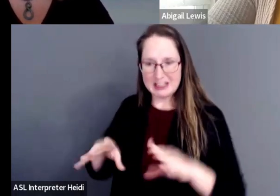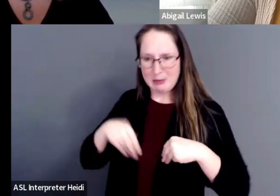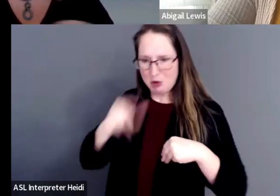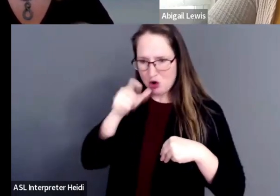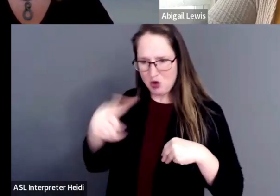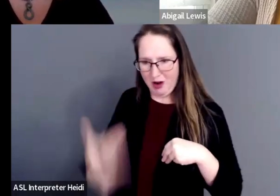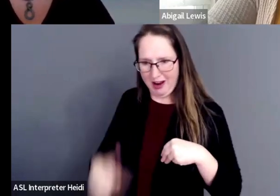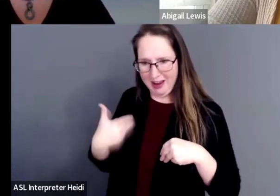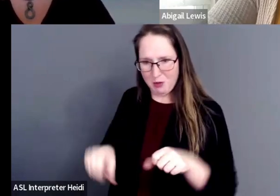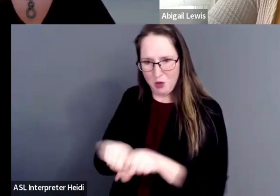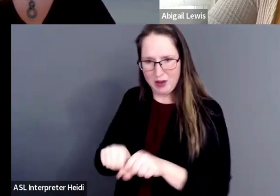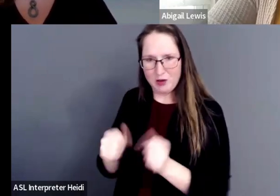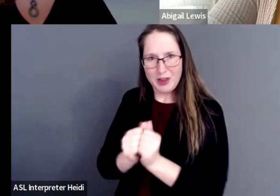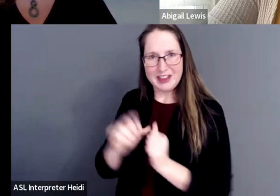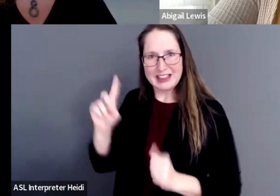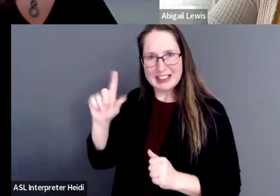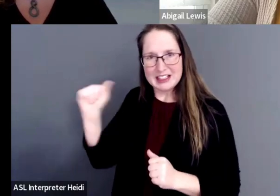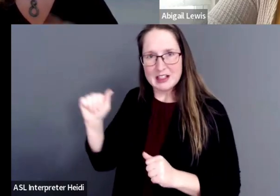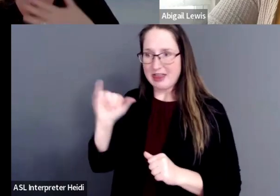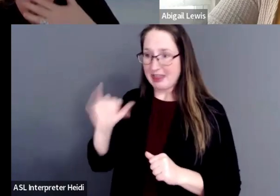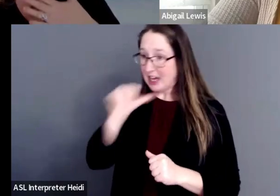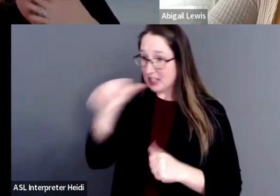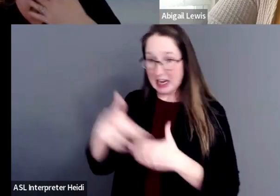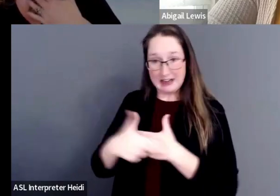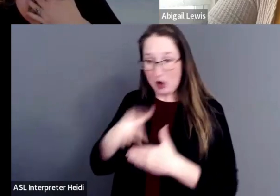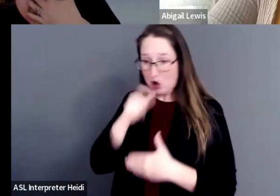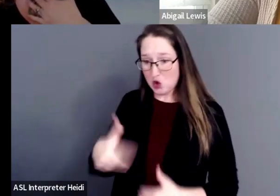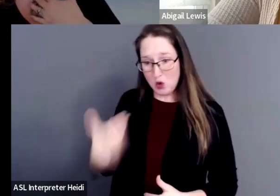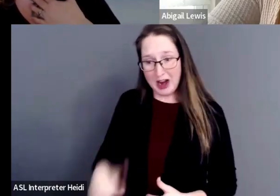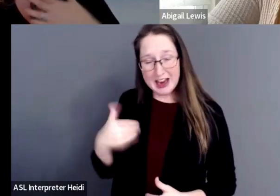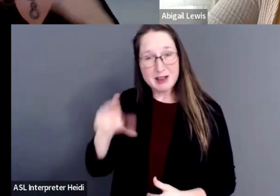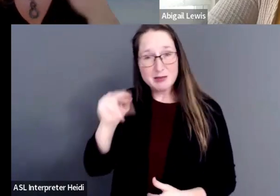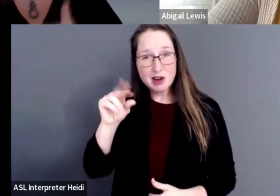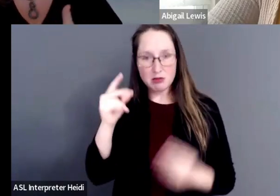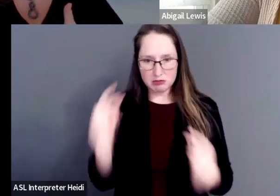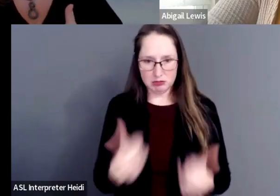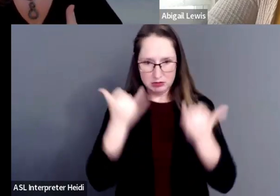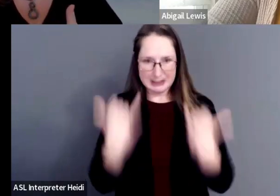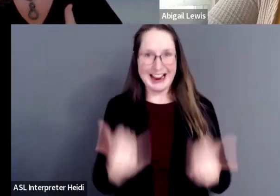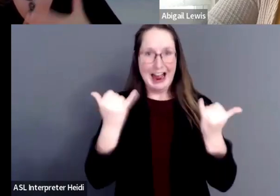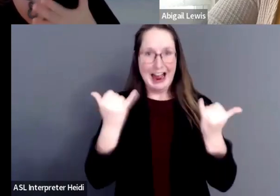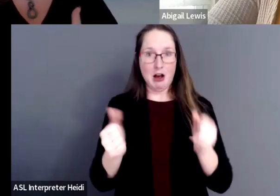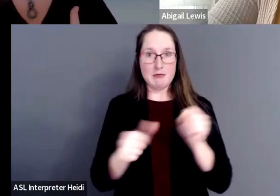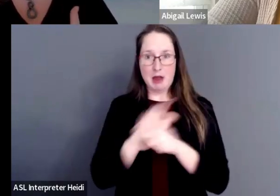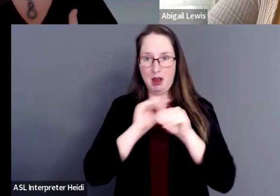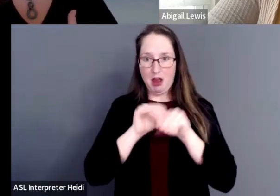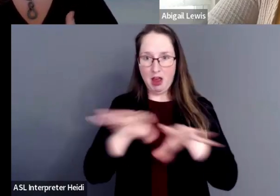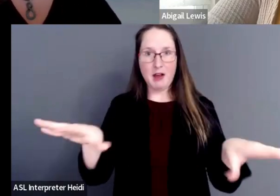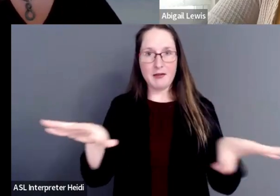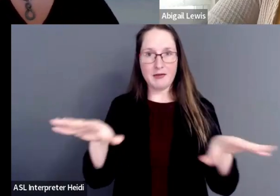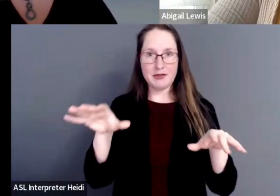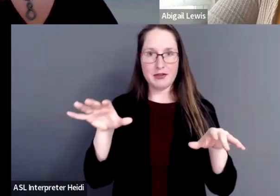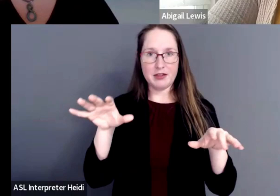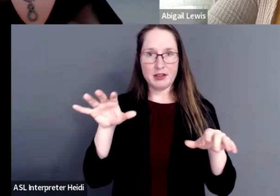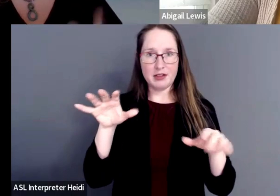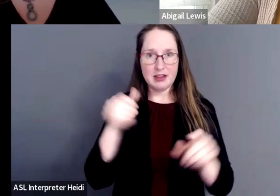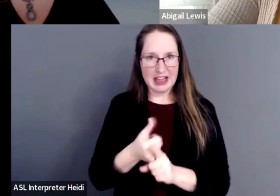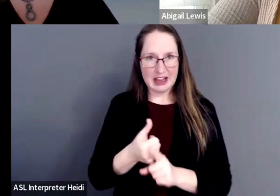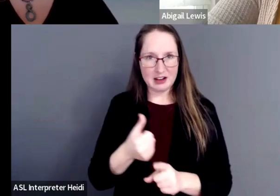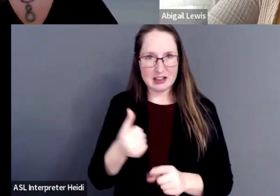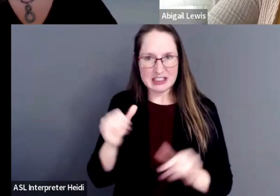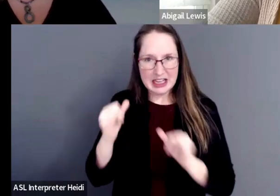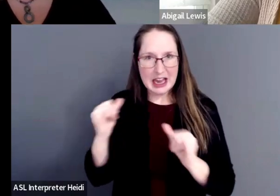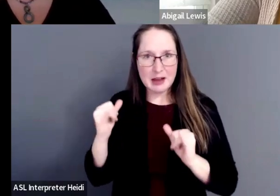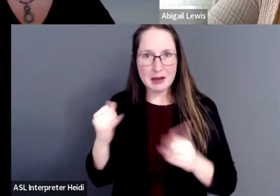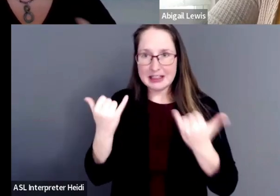a disability, but again, not letting that define me. And all of a sudden that stopped. And I said, I can't